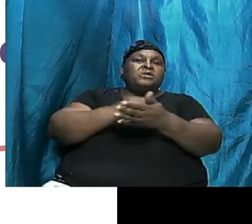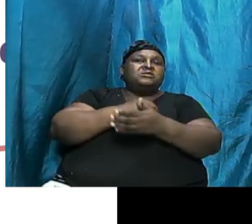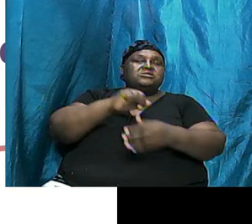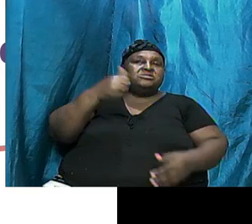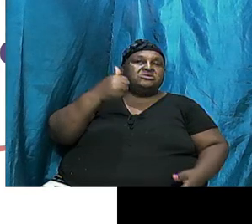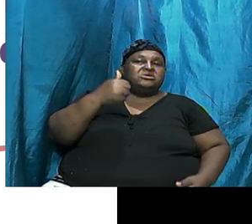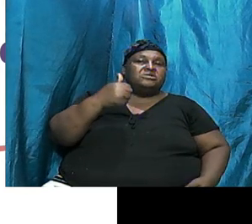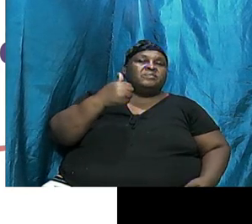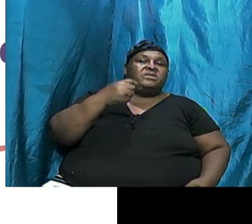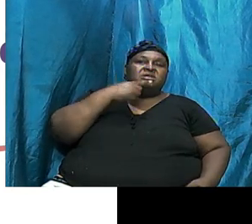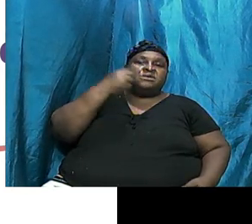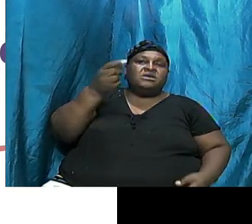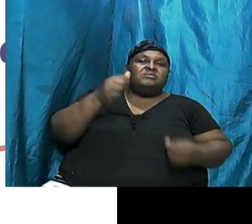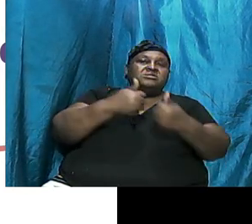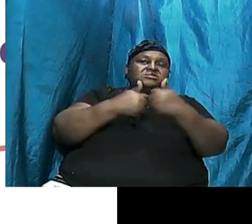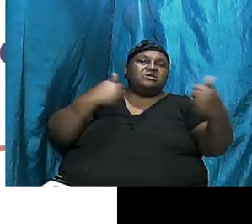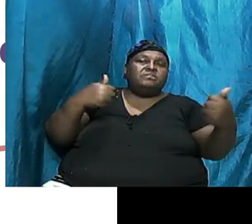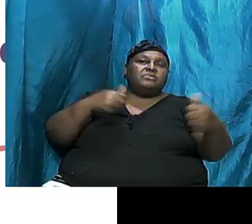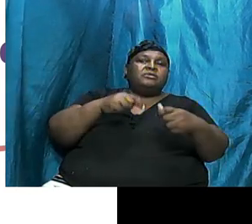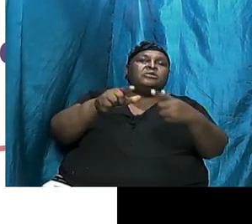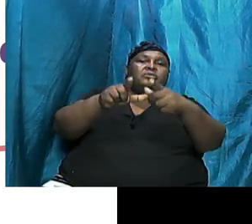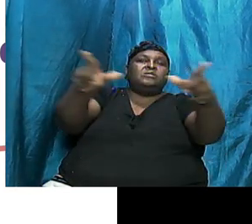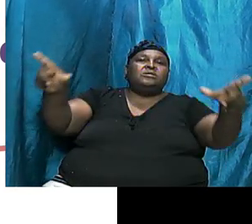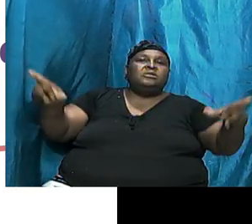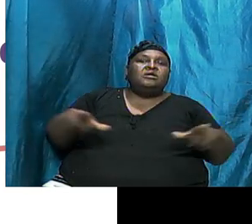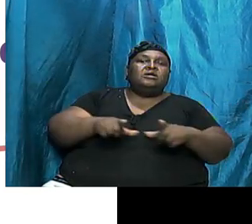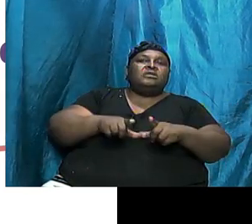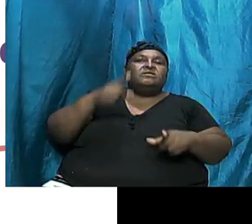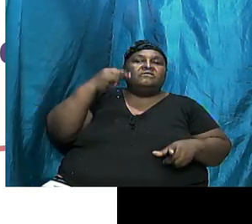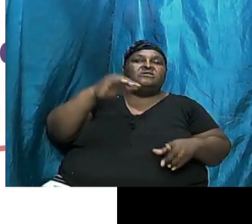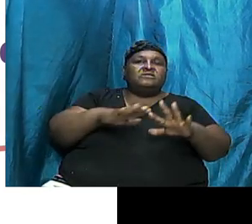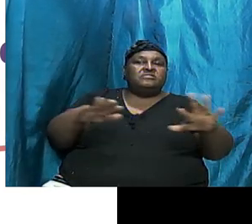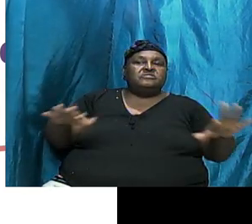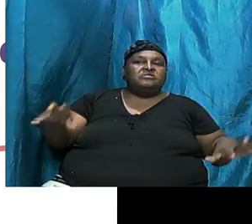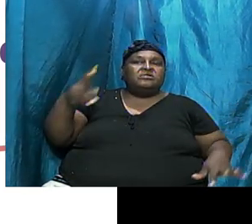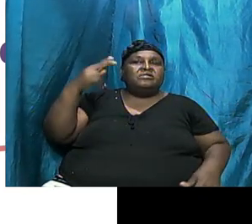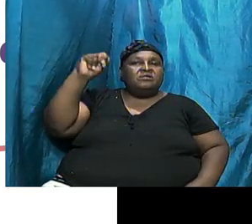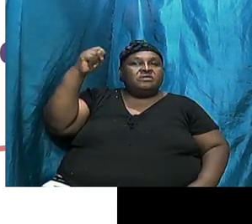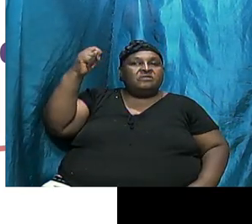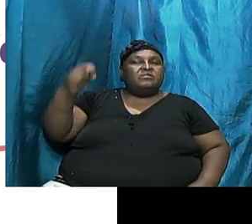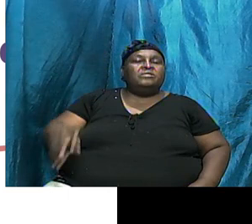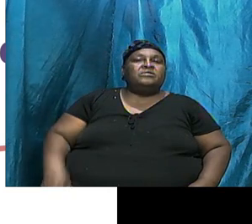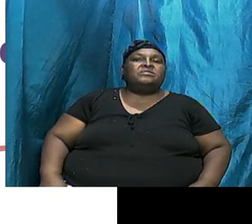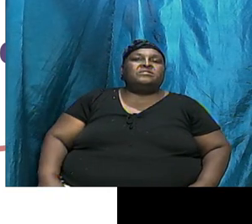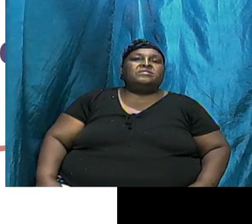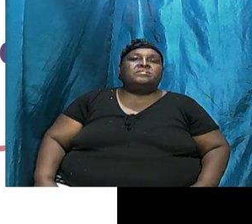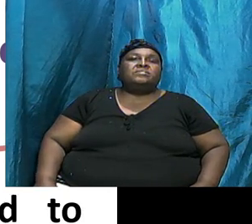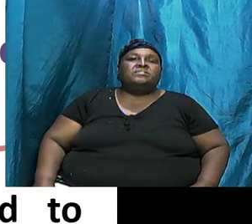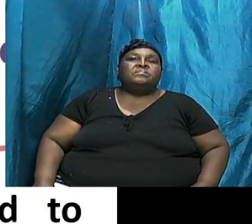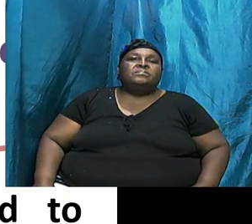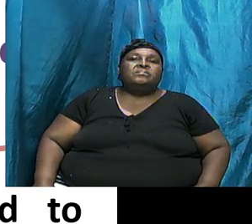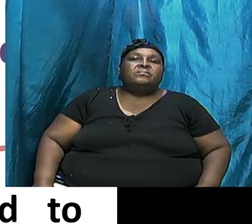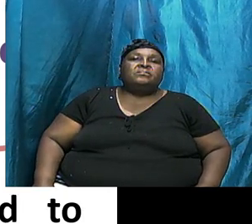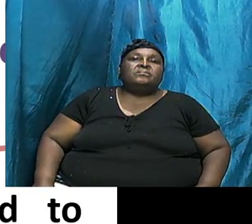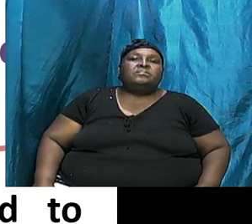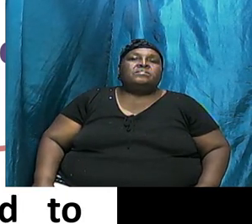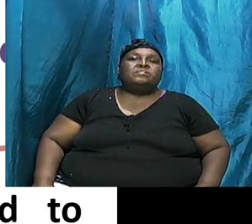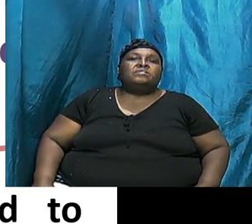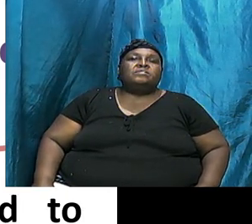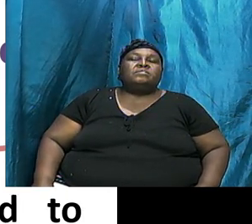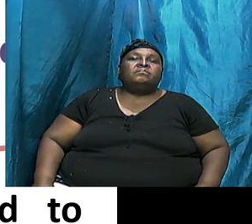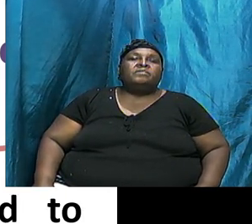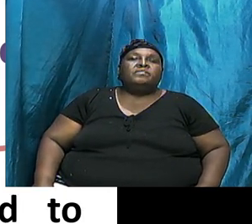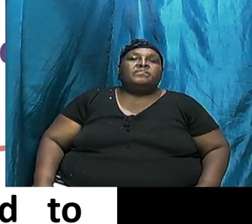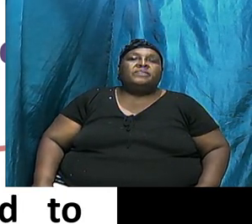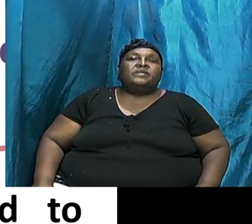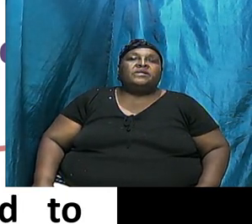Indicates Separate Locations For The Children Of Noah We We Have Gone Gone Through That All Right